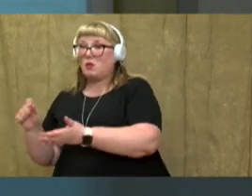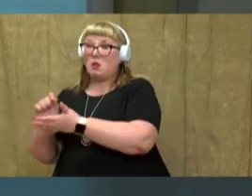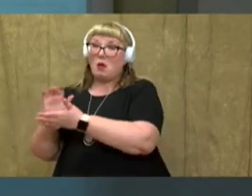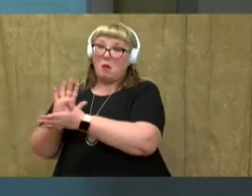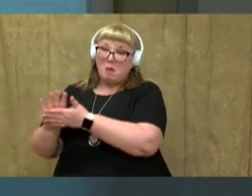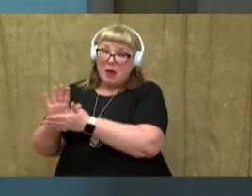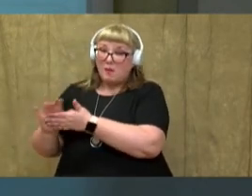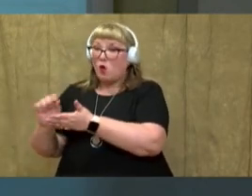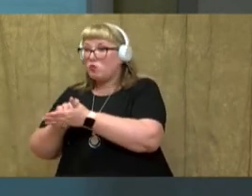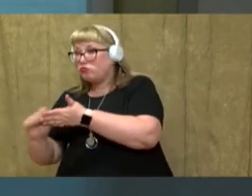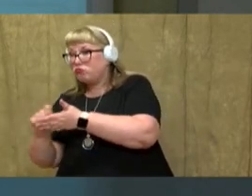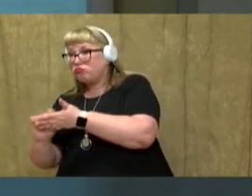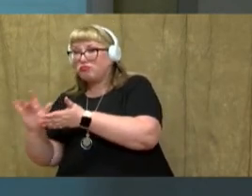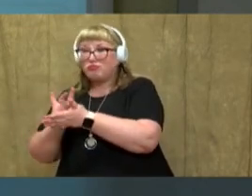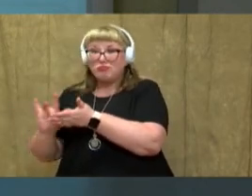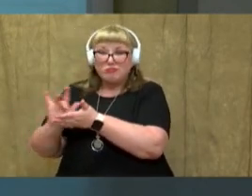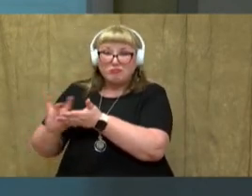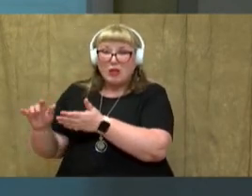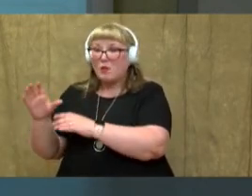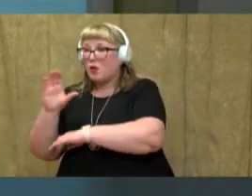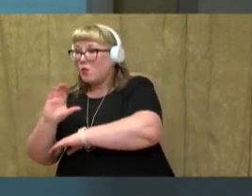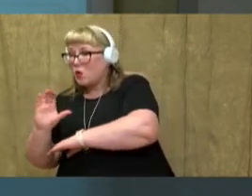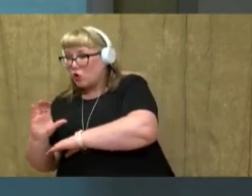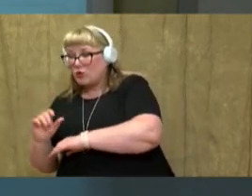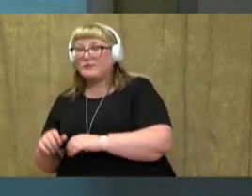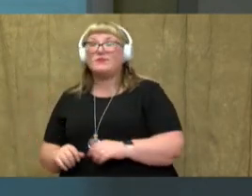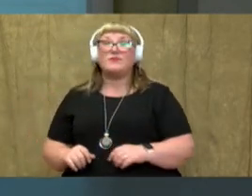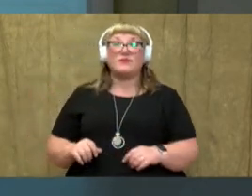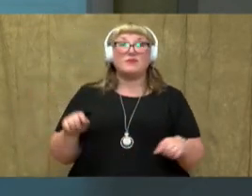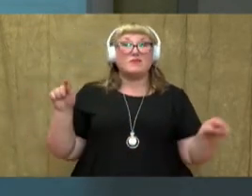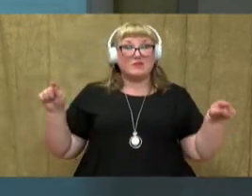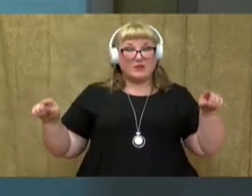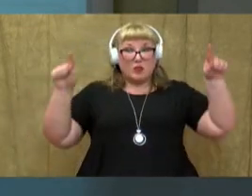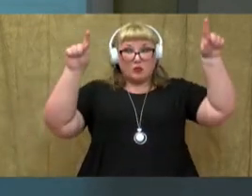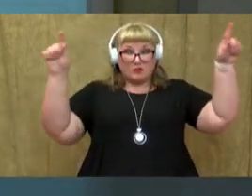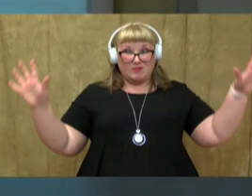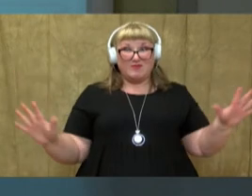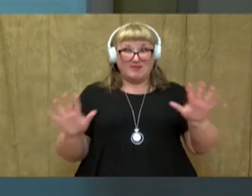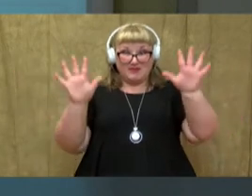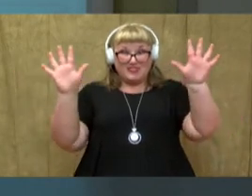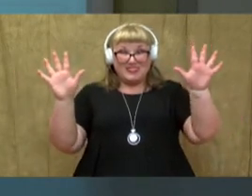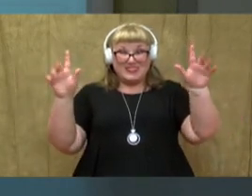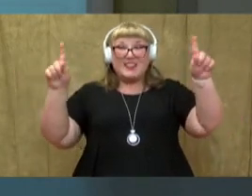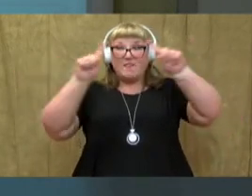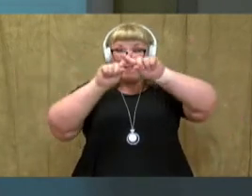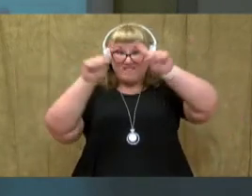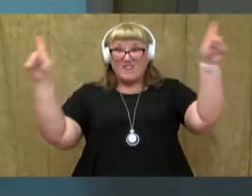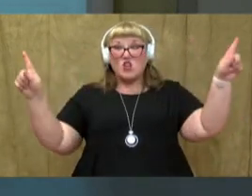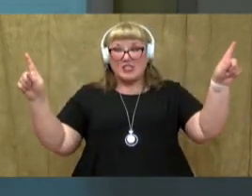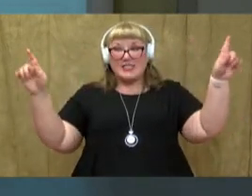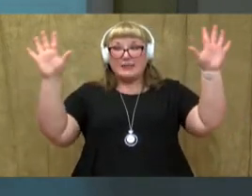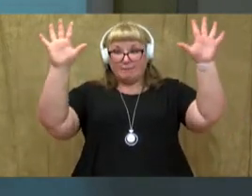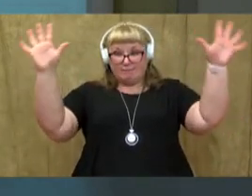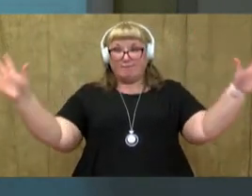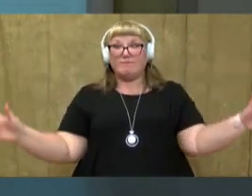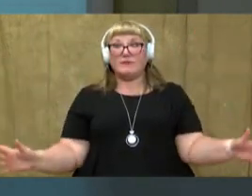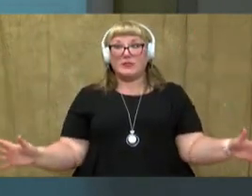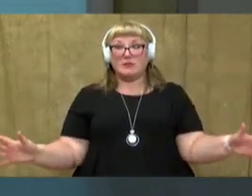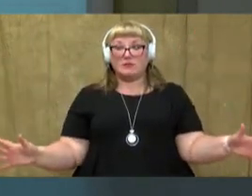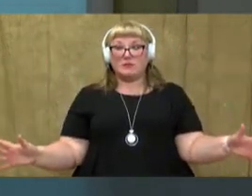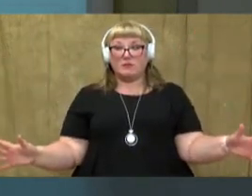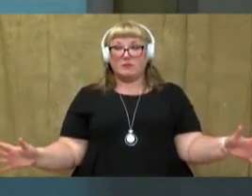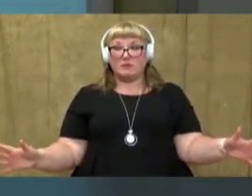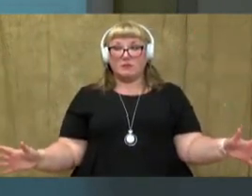and pencil, tablets, computers. So these are the ways that schools long ago was different from schools today.